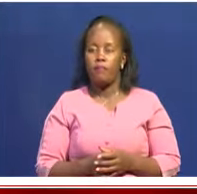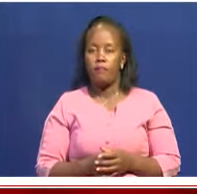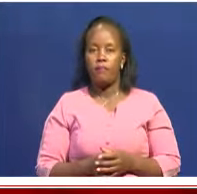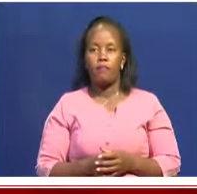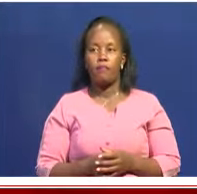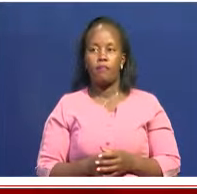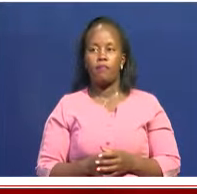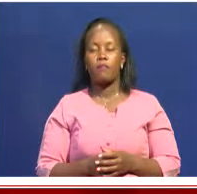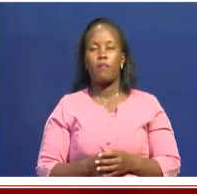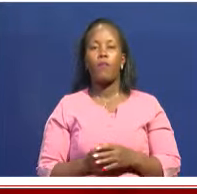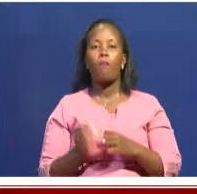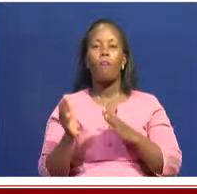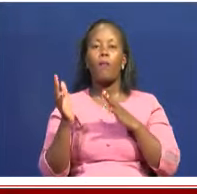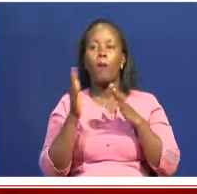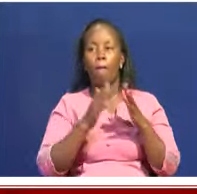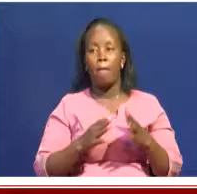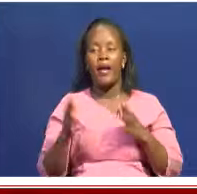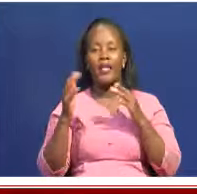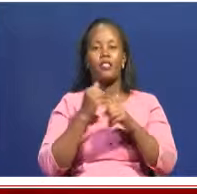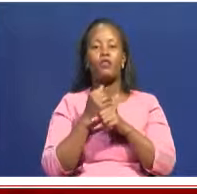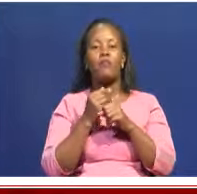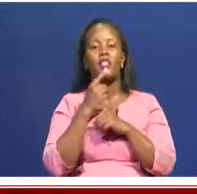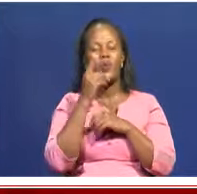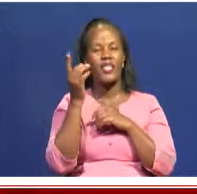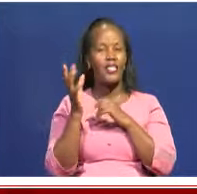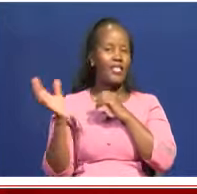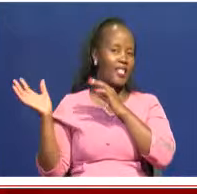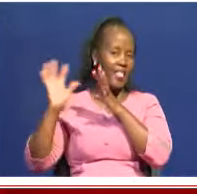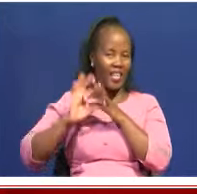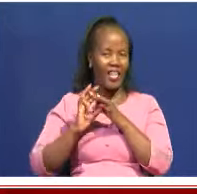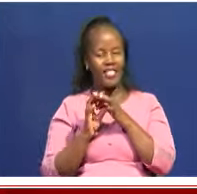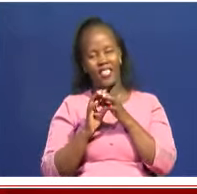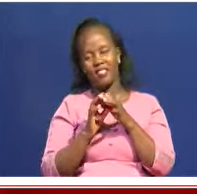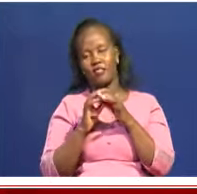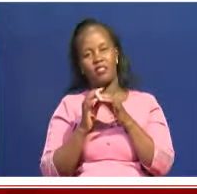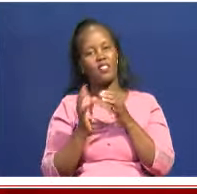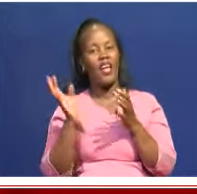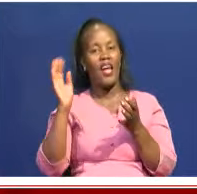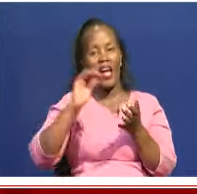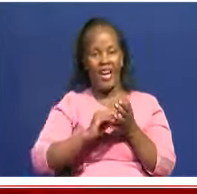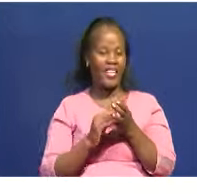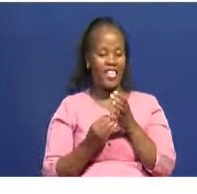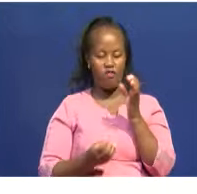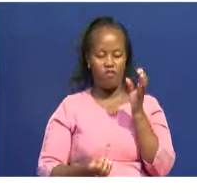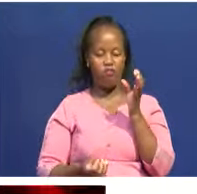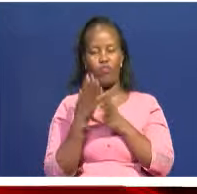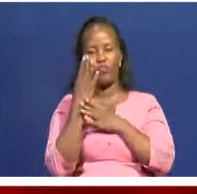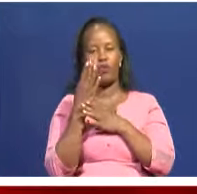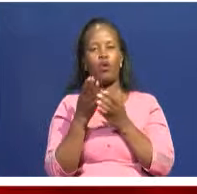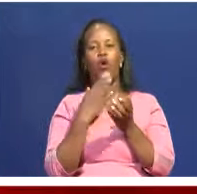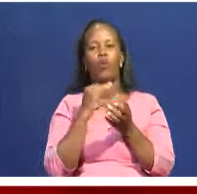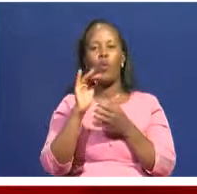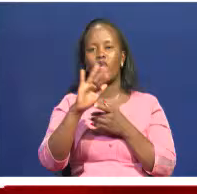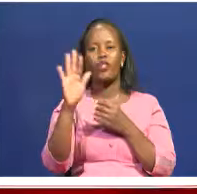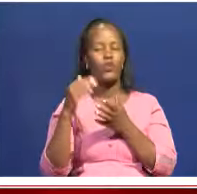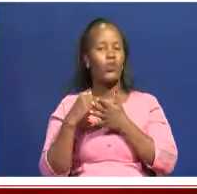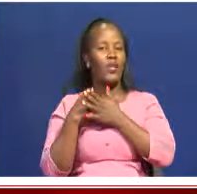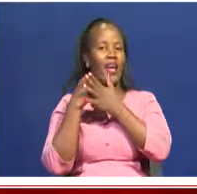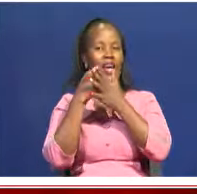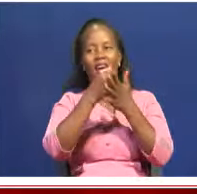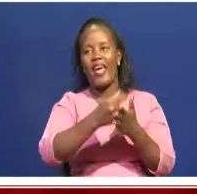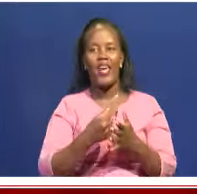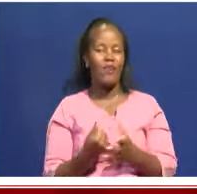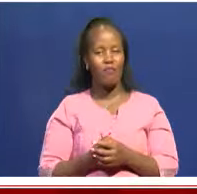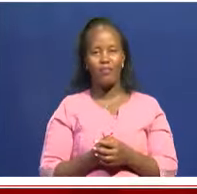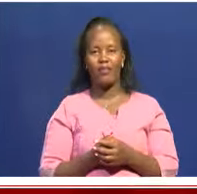I intend to make culture cool again and I need you to help me make culture cool again. Thank you. Wow. You practiced that?